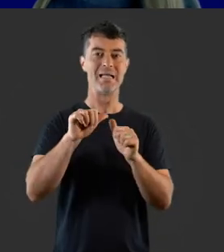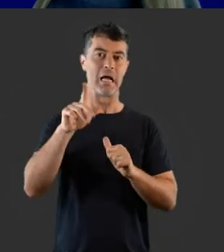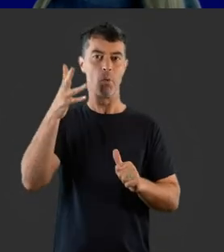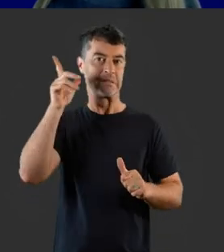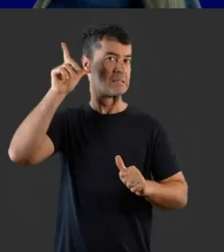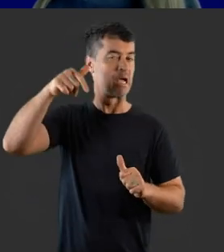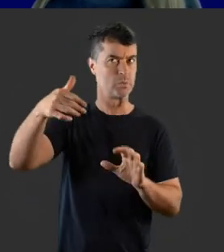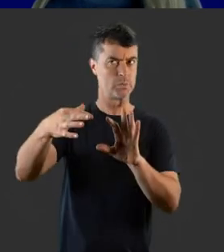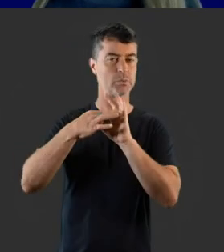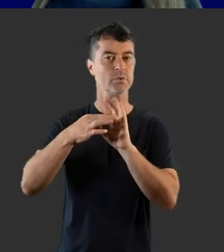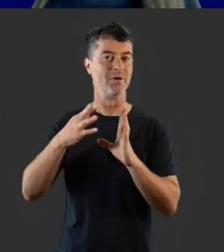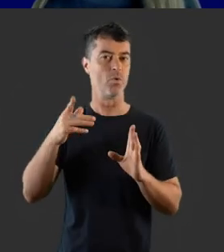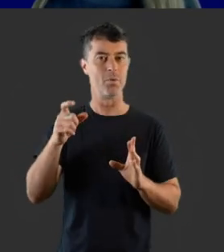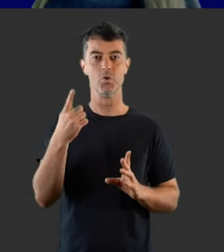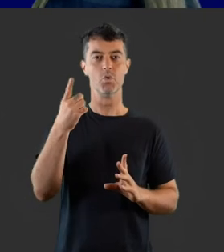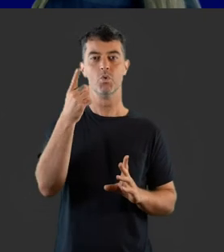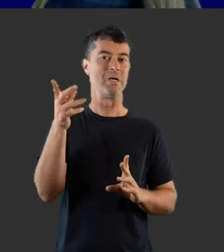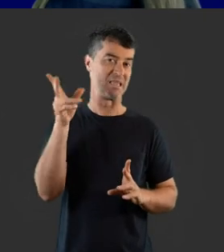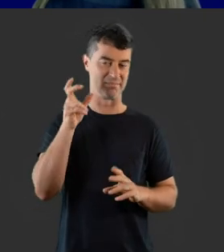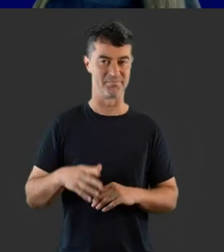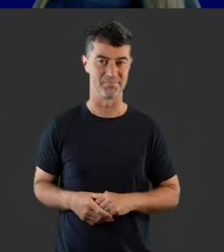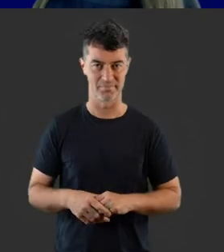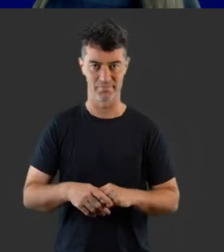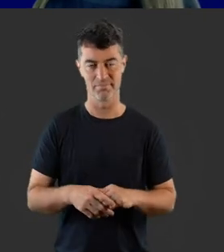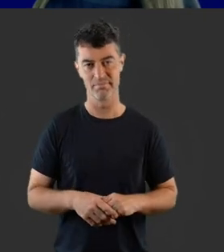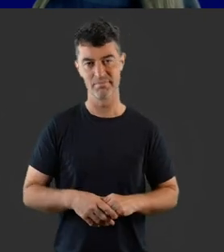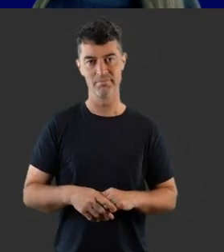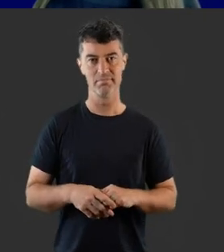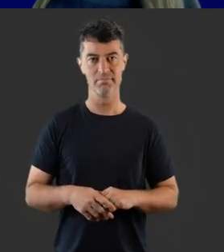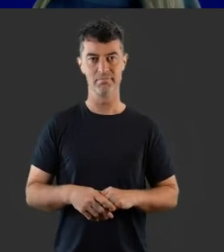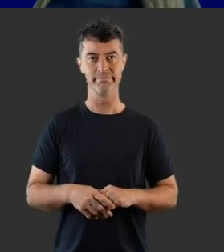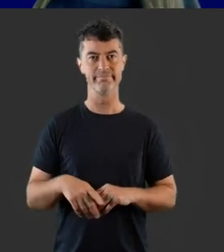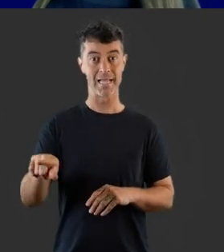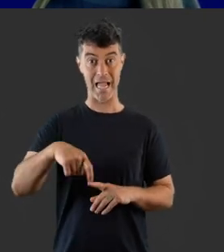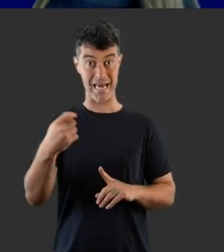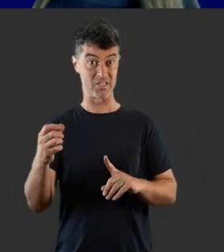cochlear implant resulting in a better quality speech signal for the listener.